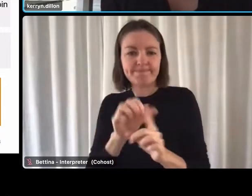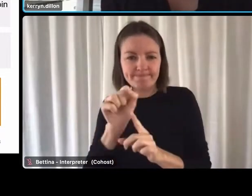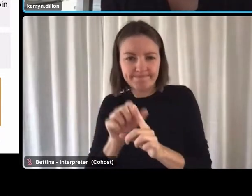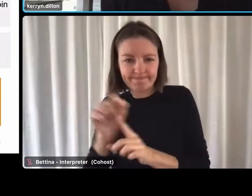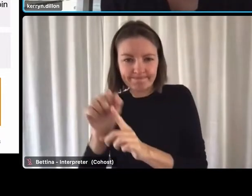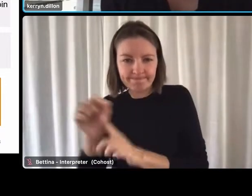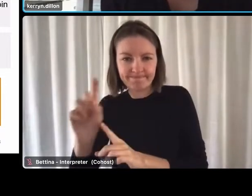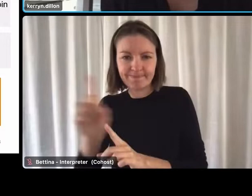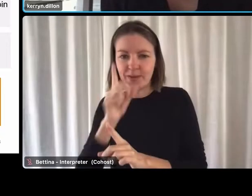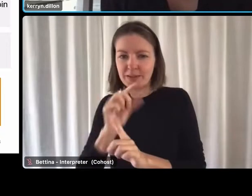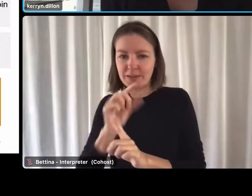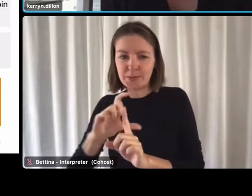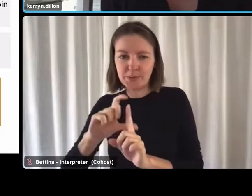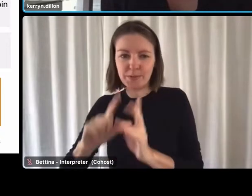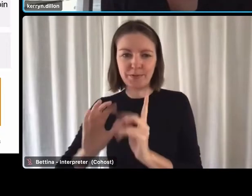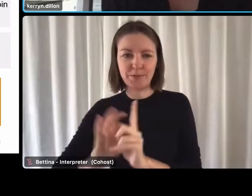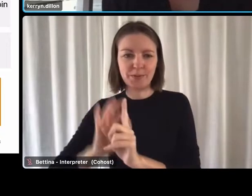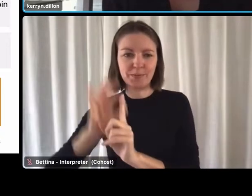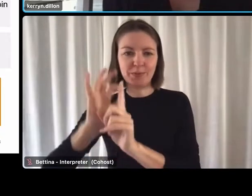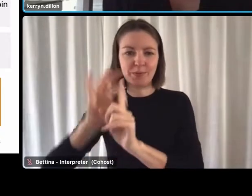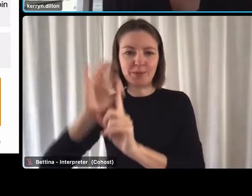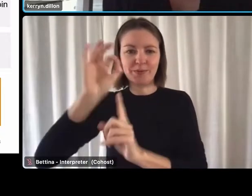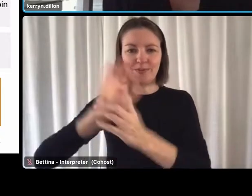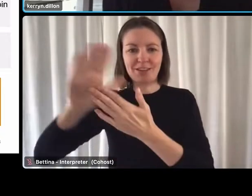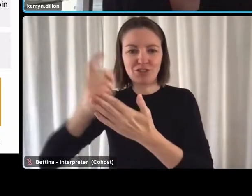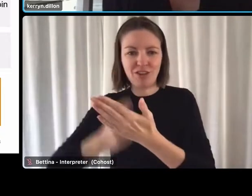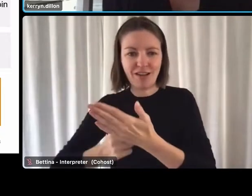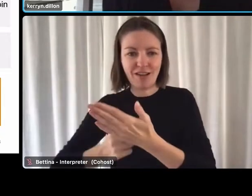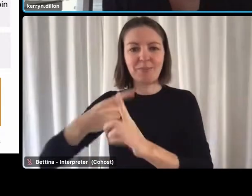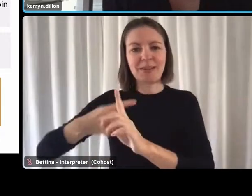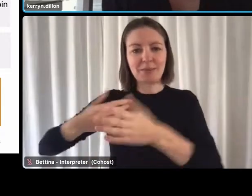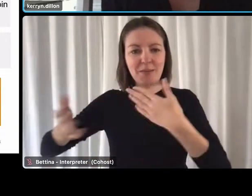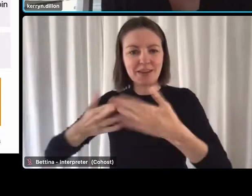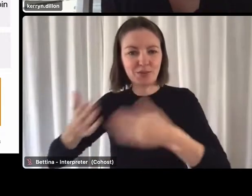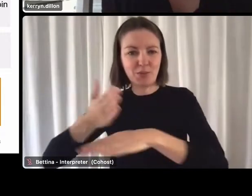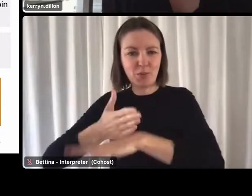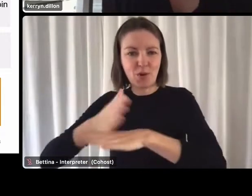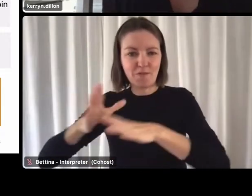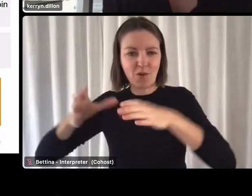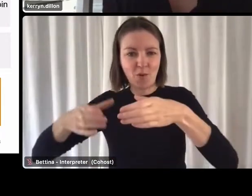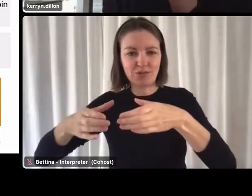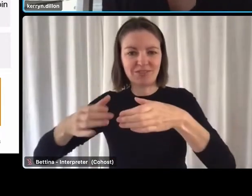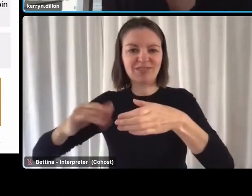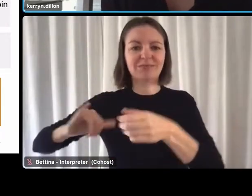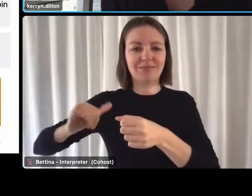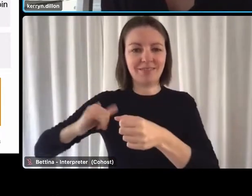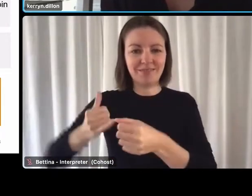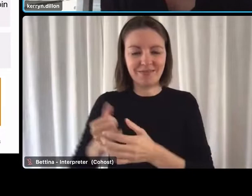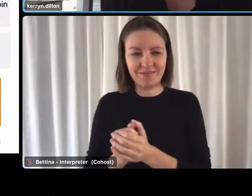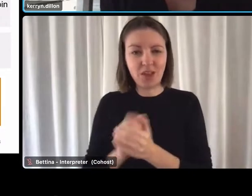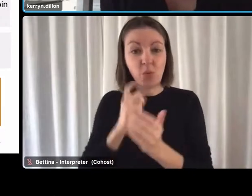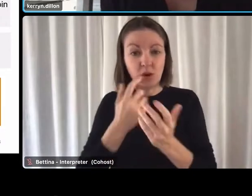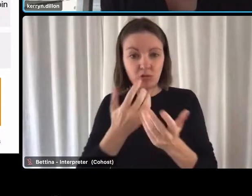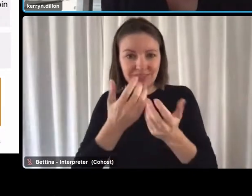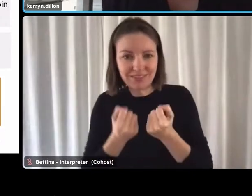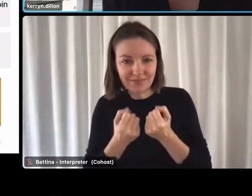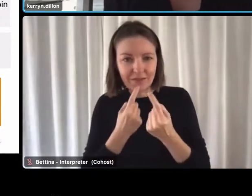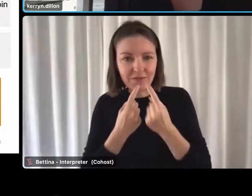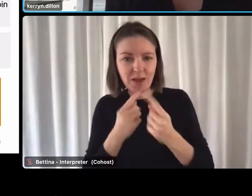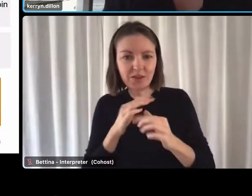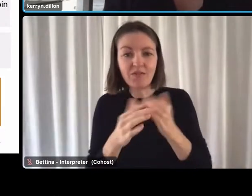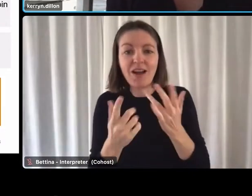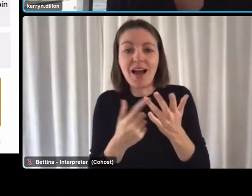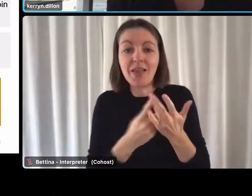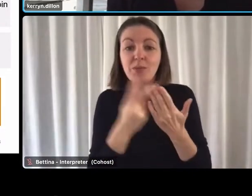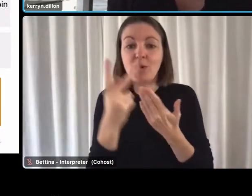action items to improve your HR practices and workforce management. You'll also obtain information about other support programs,